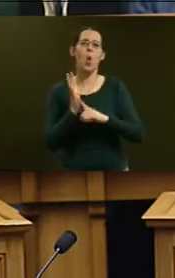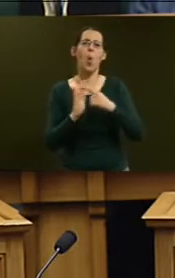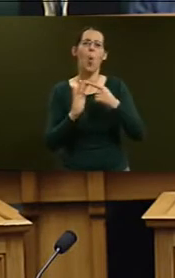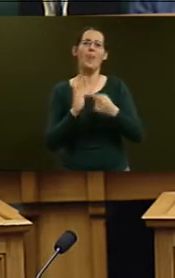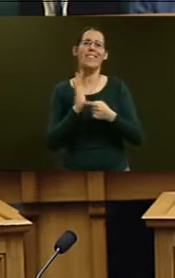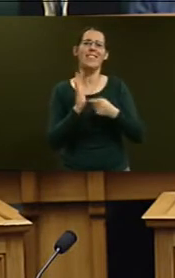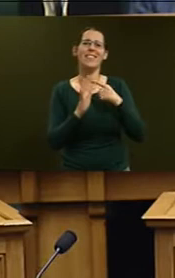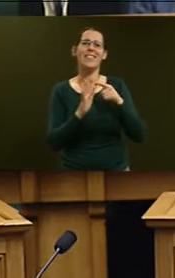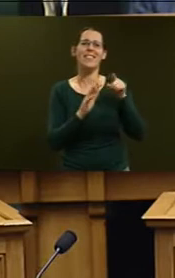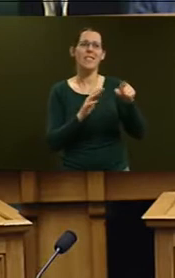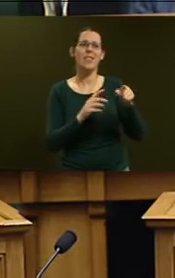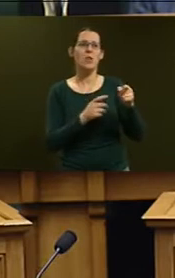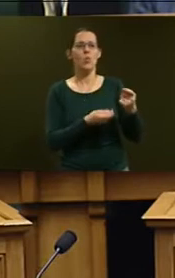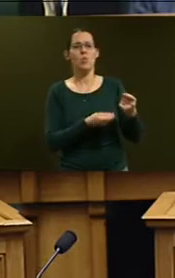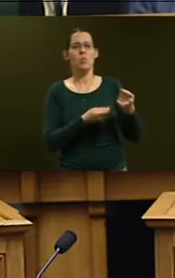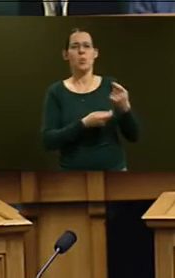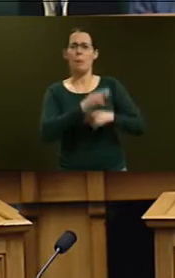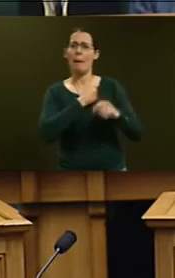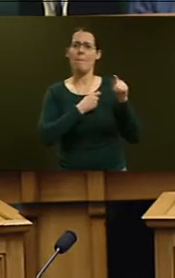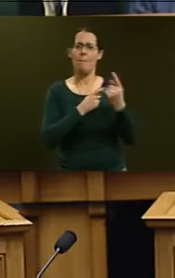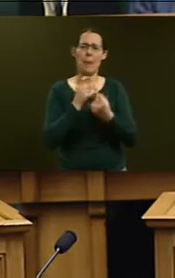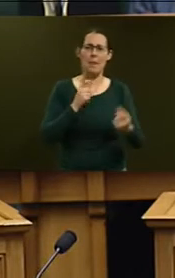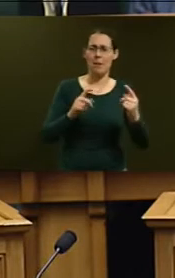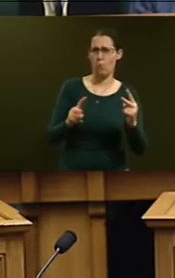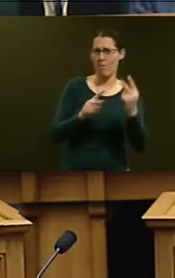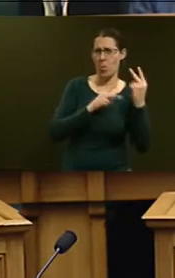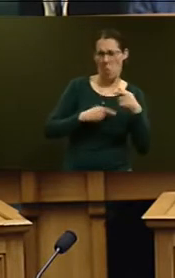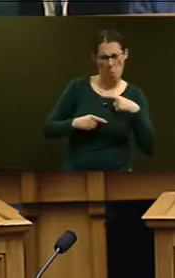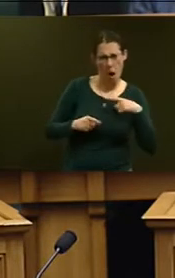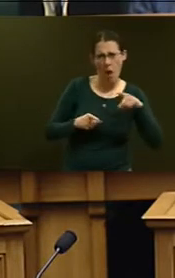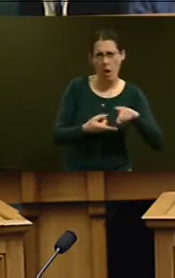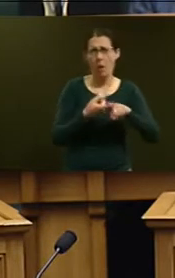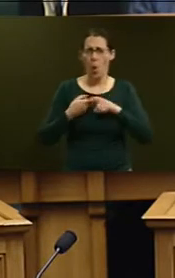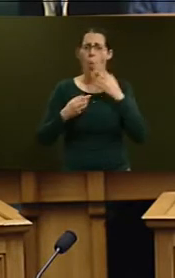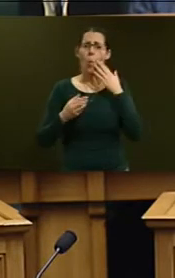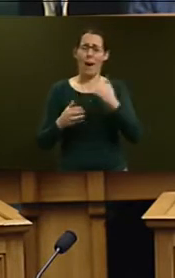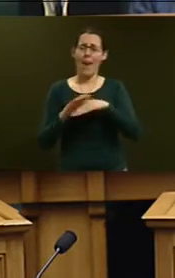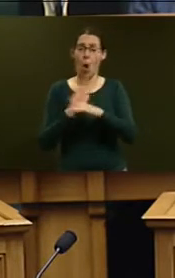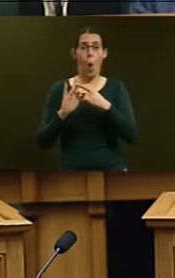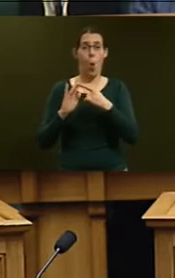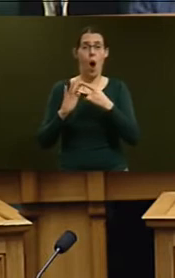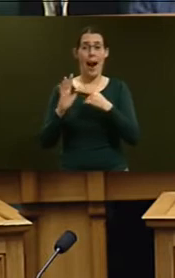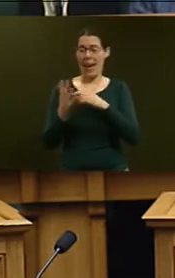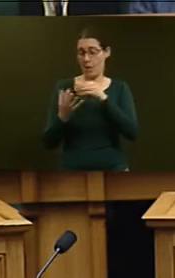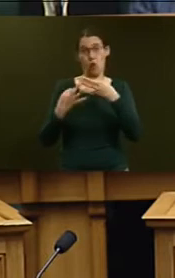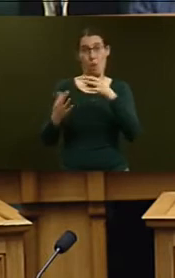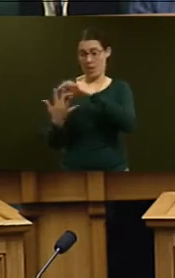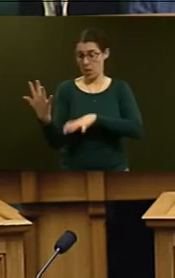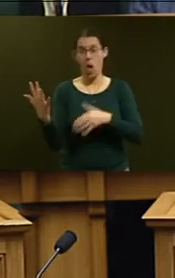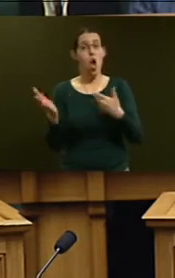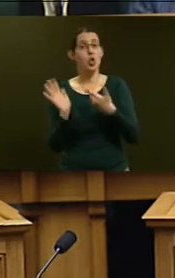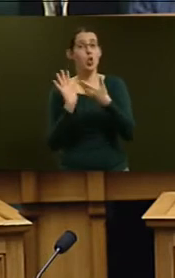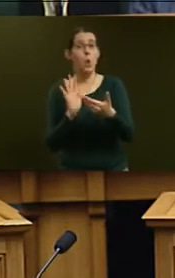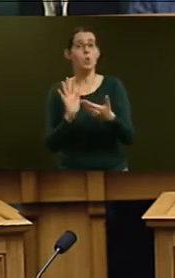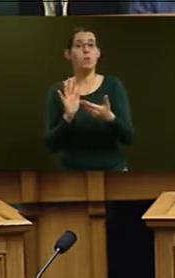words of Deloitte's own conflict of interest declaration, state, quote, Deloitte has been involved in the National Oracle Solution, unquote,